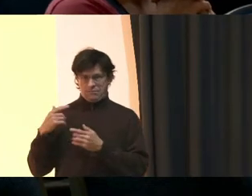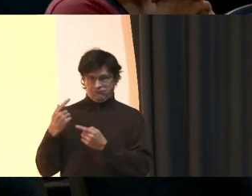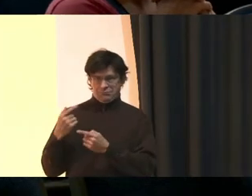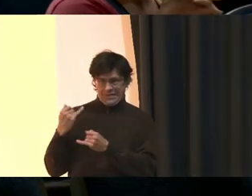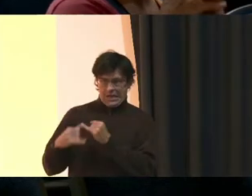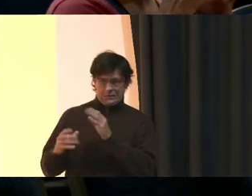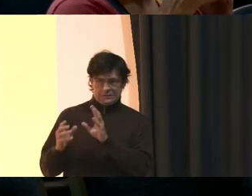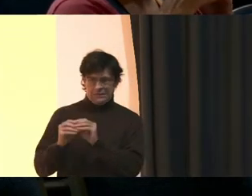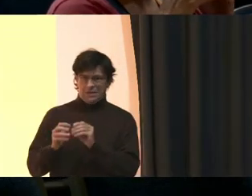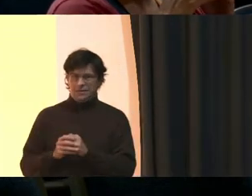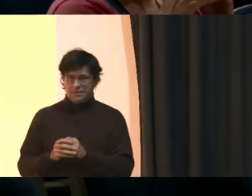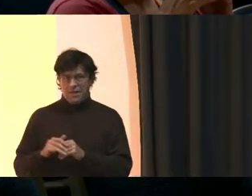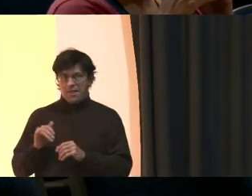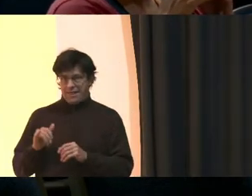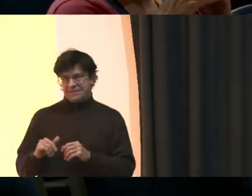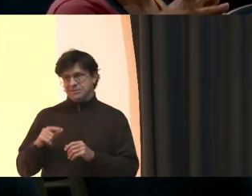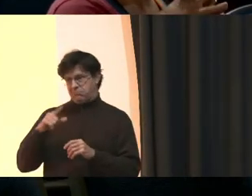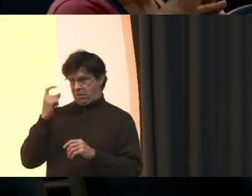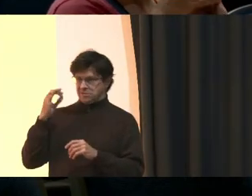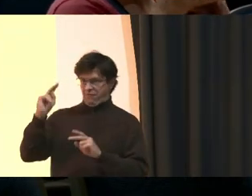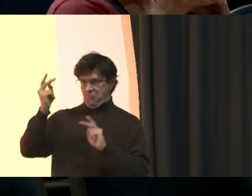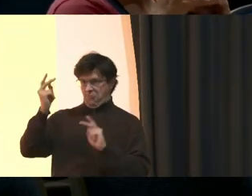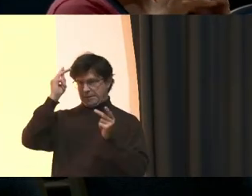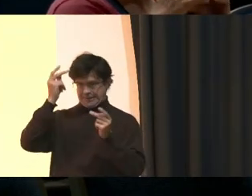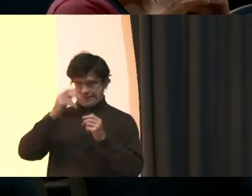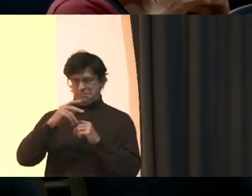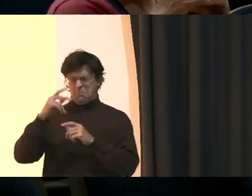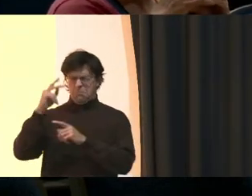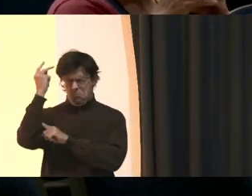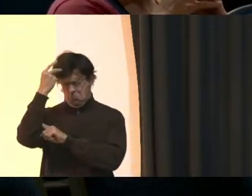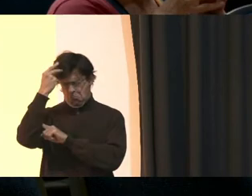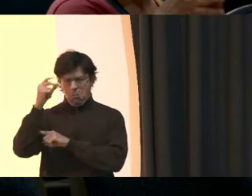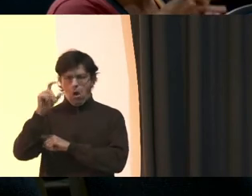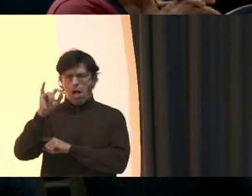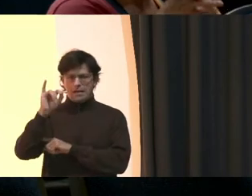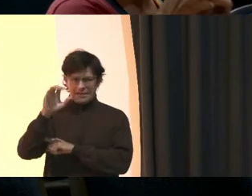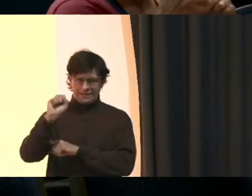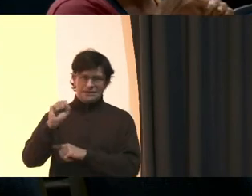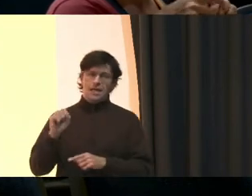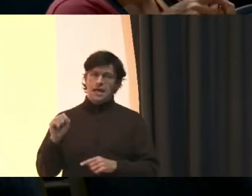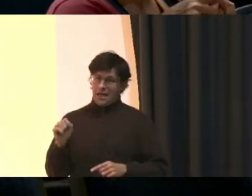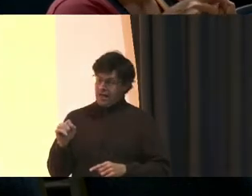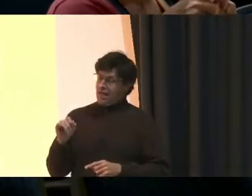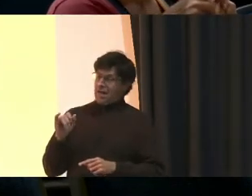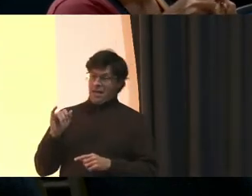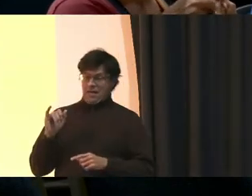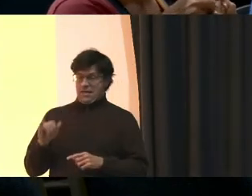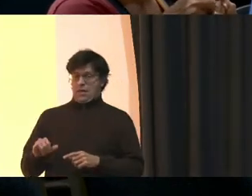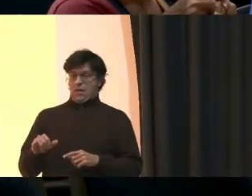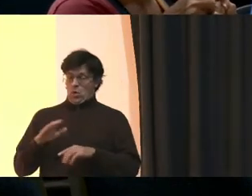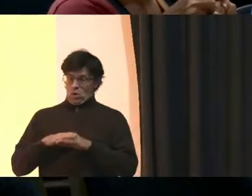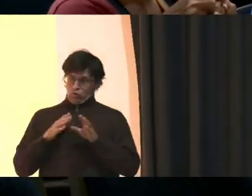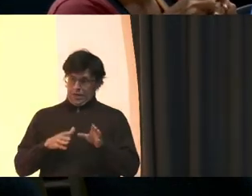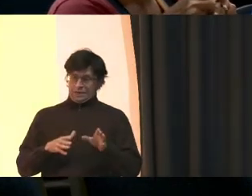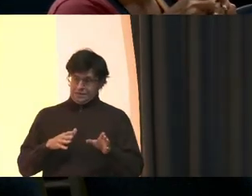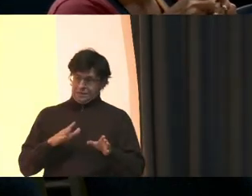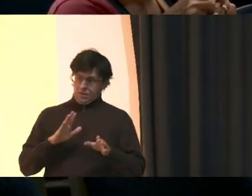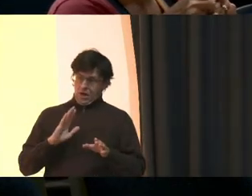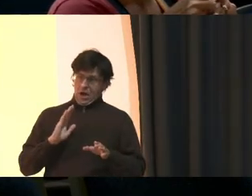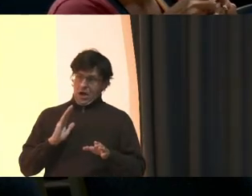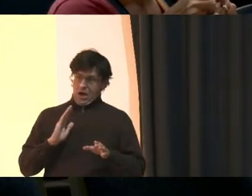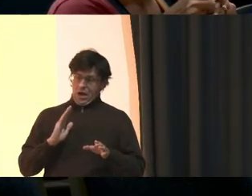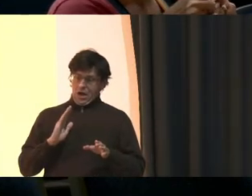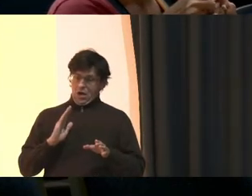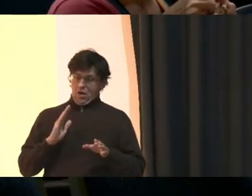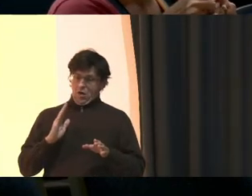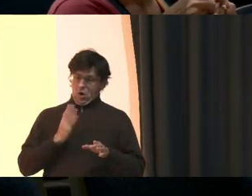frankly, this was because of politics Delaying this contract Will put the rebuild of our school That desperately needs it at risk